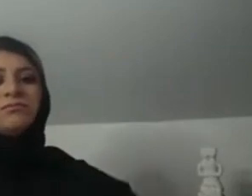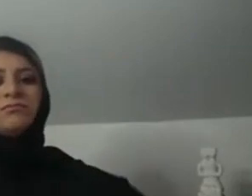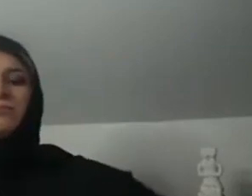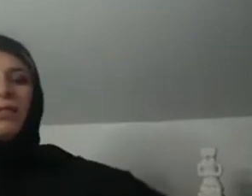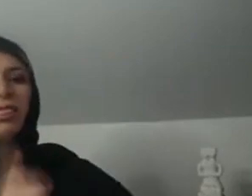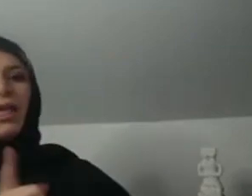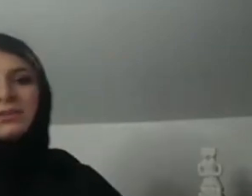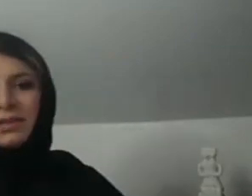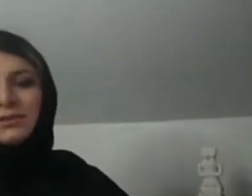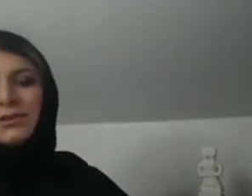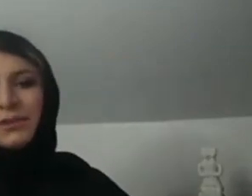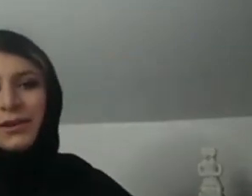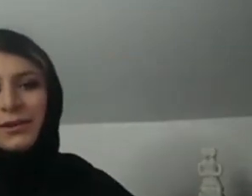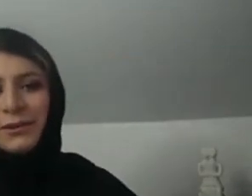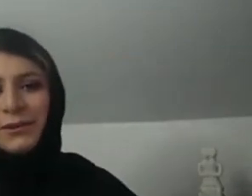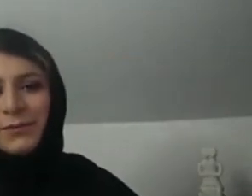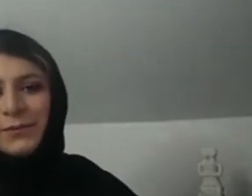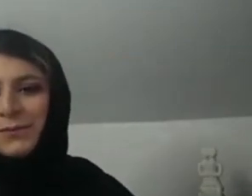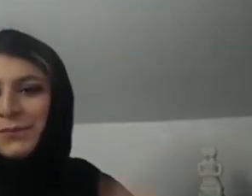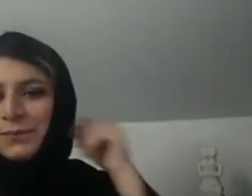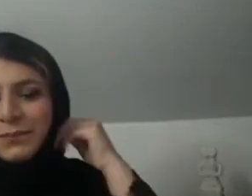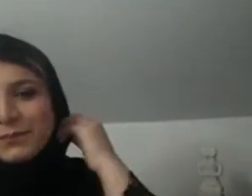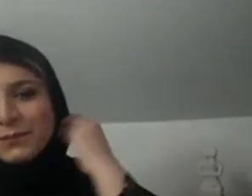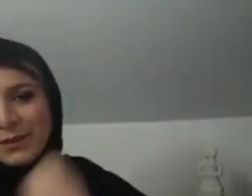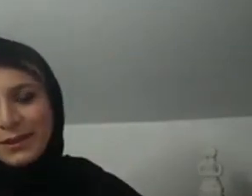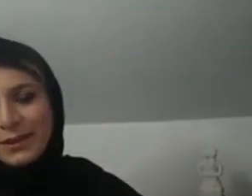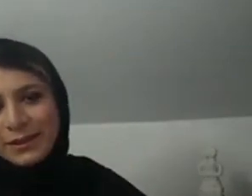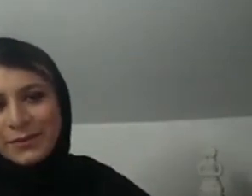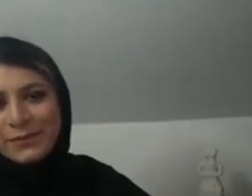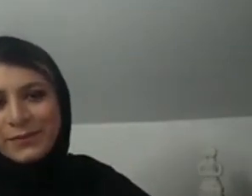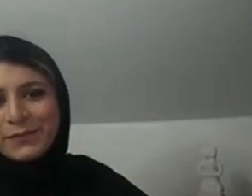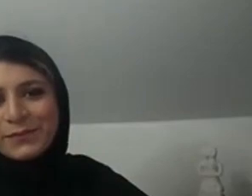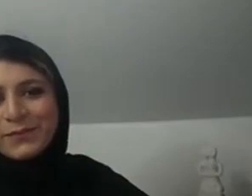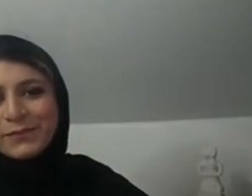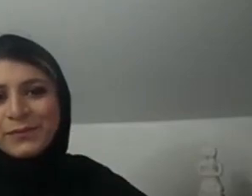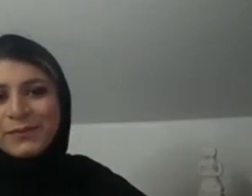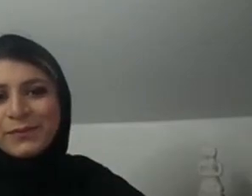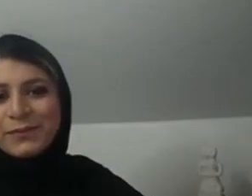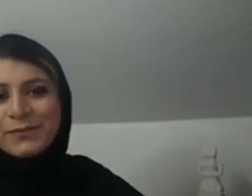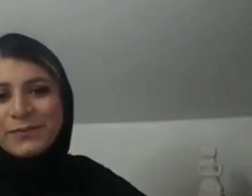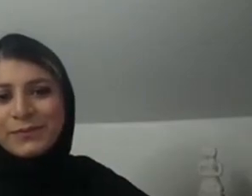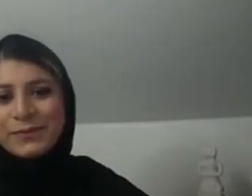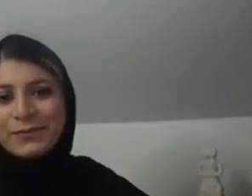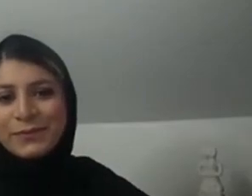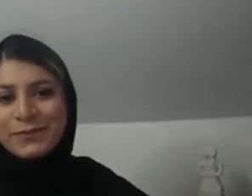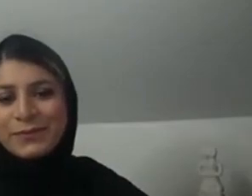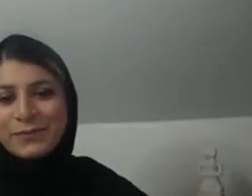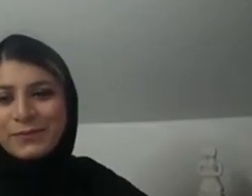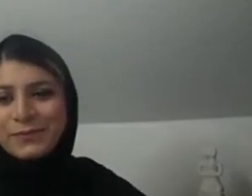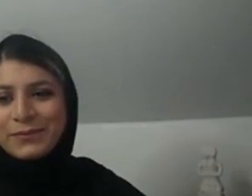people and it will be there to make change. I think it's, it's, it's the old story of roll up your sleeves and get stuck in.